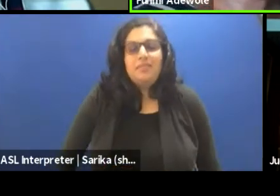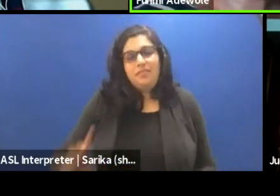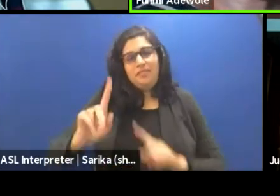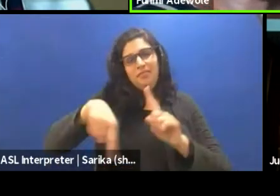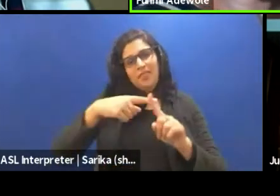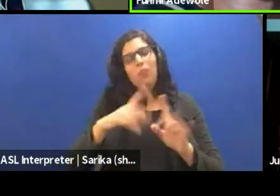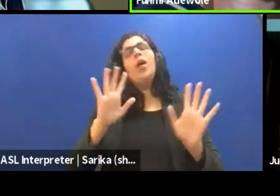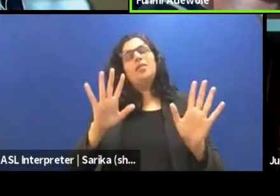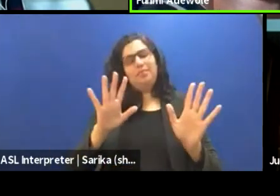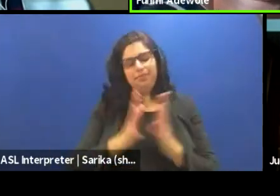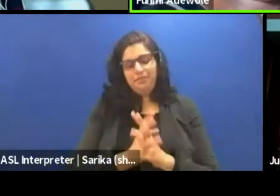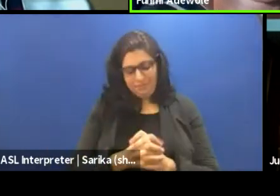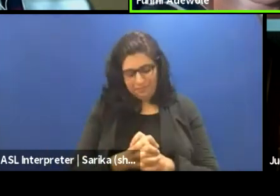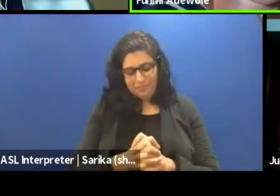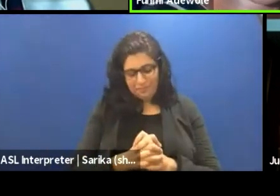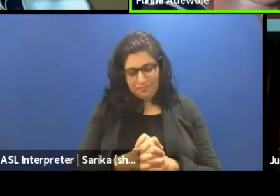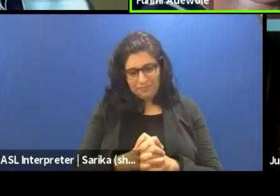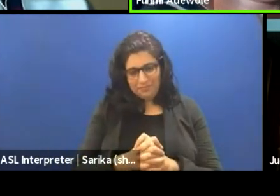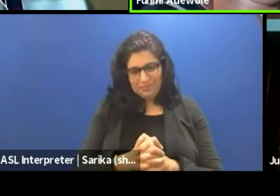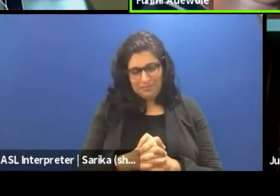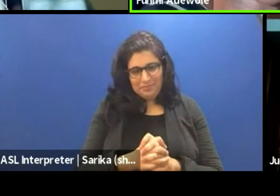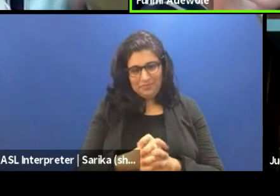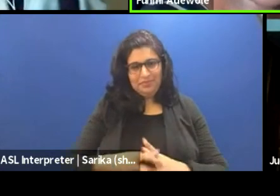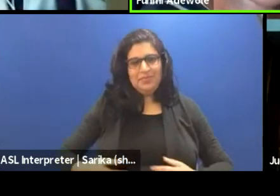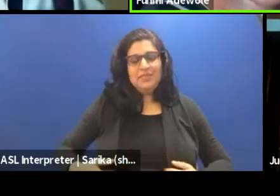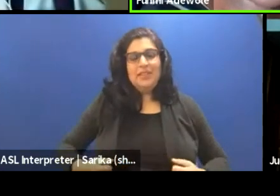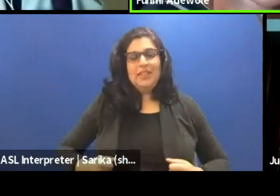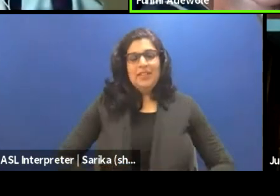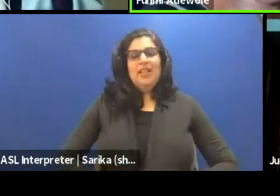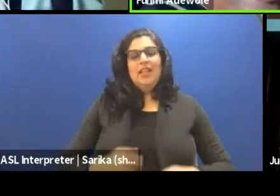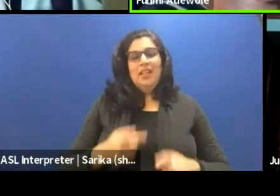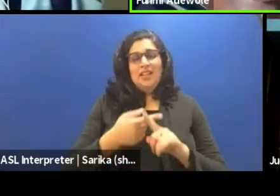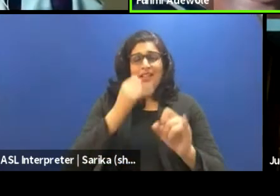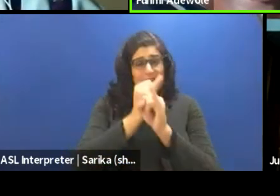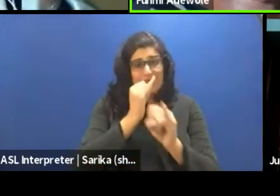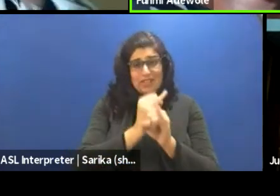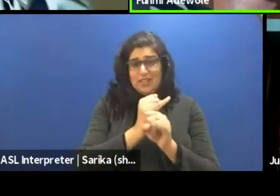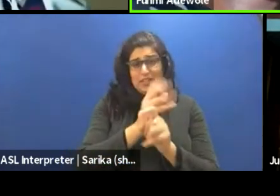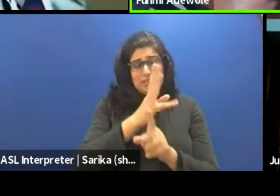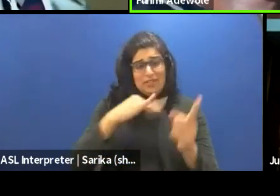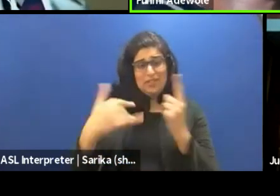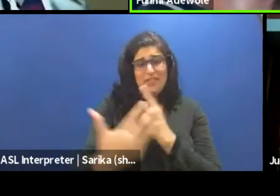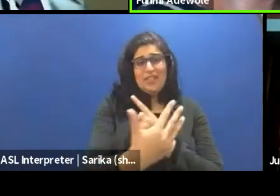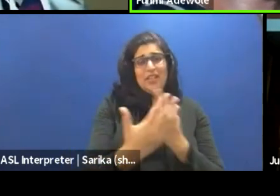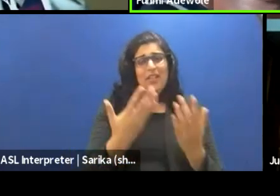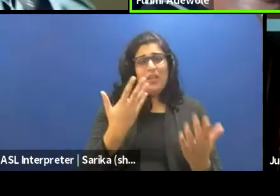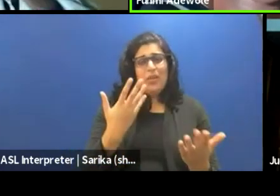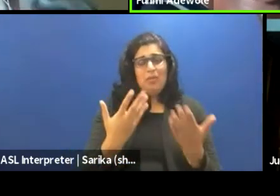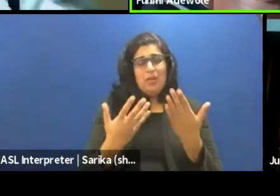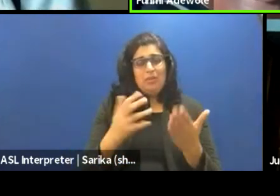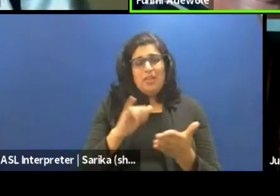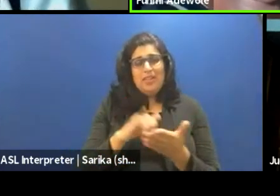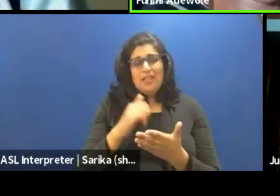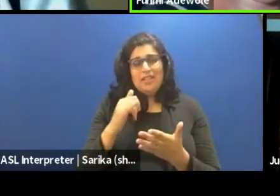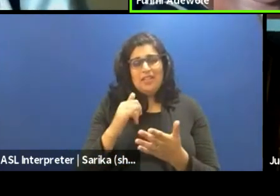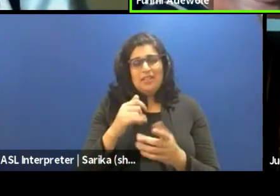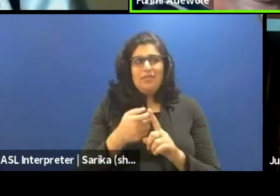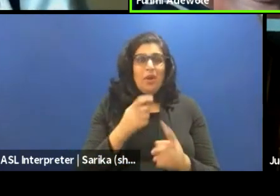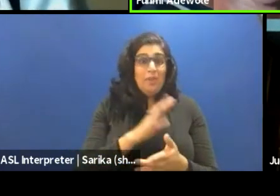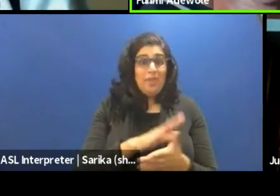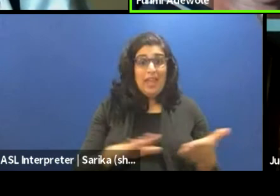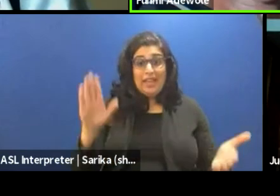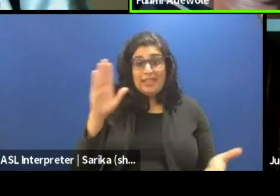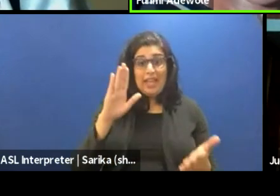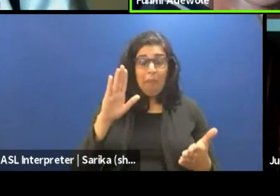I come very much from institutional context and maybe that's driven a bit from my academic side.